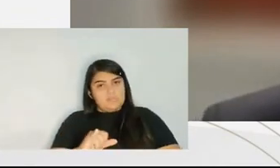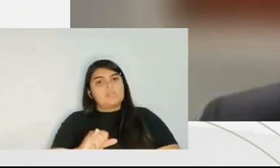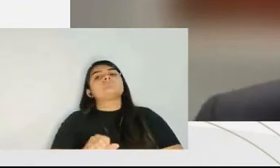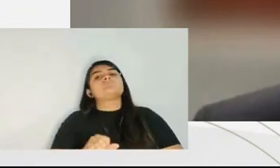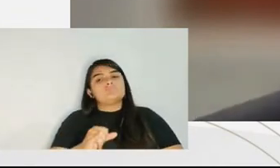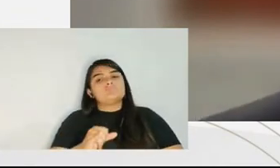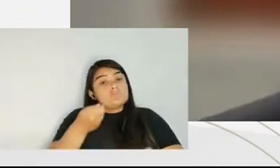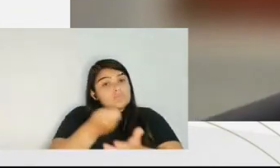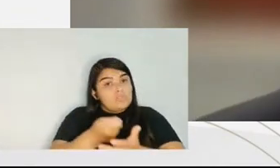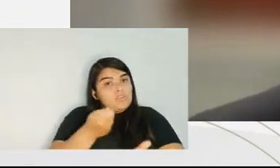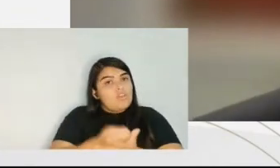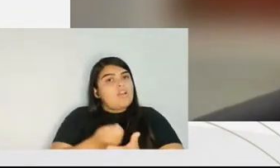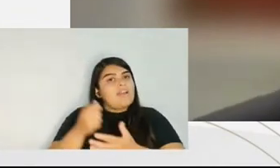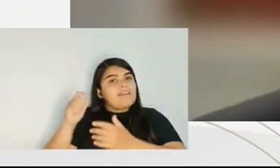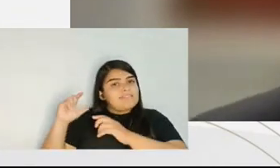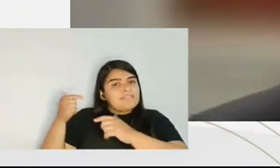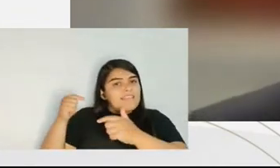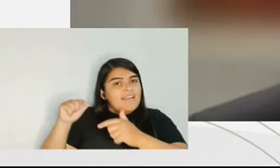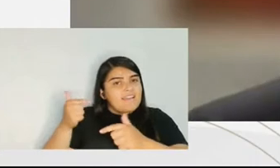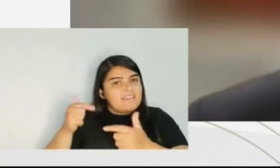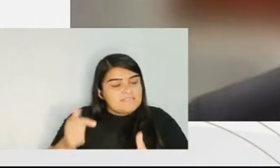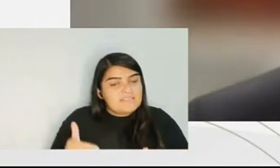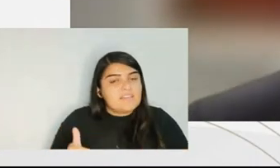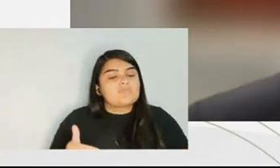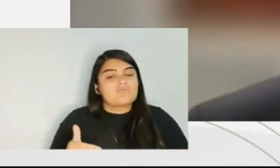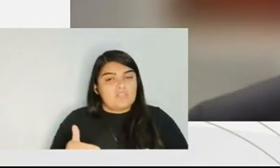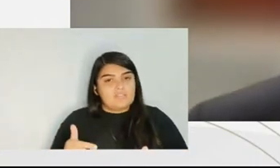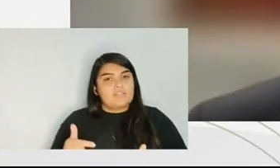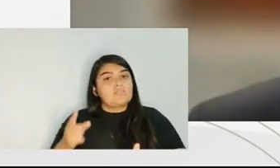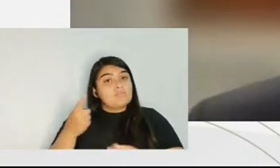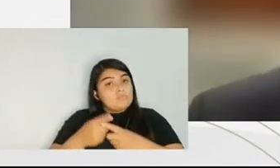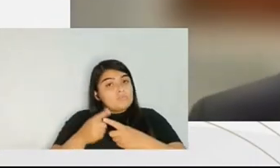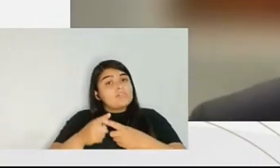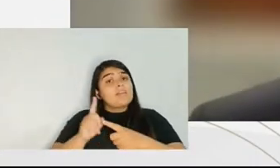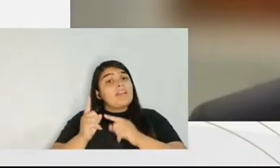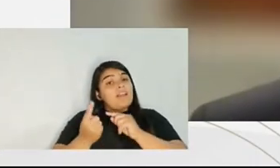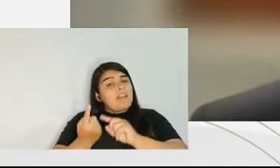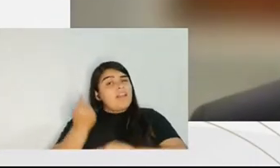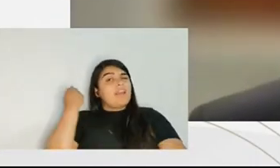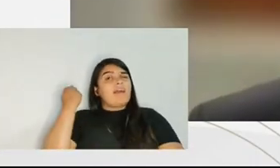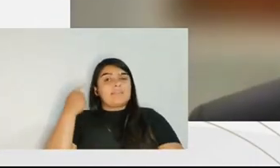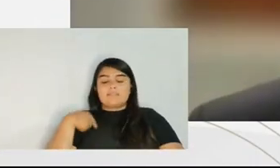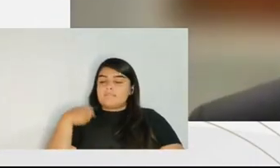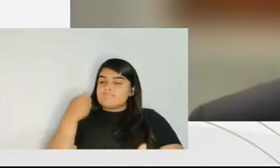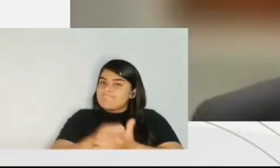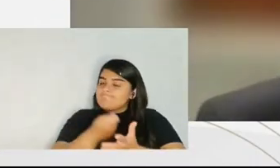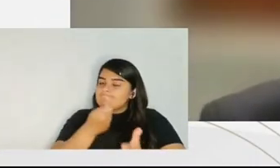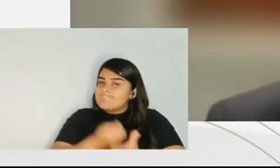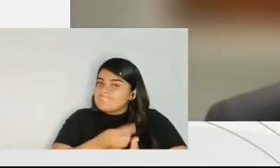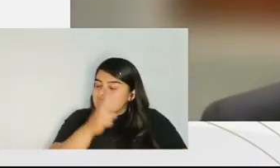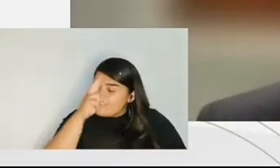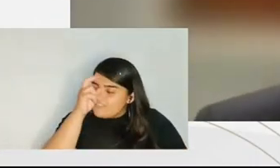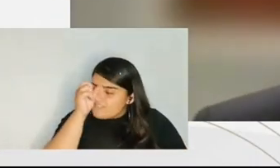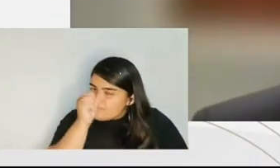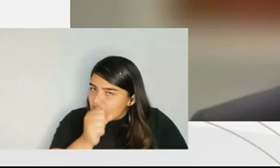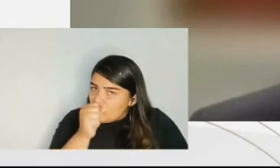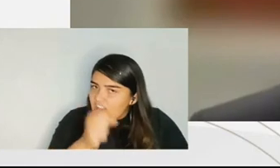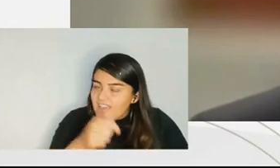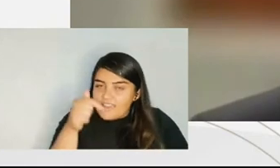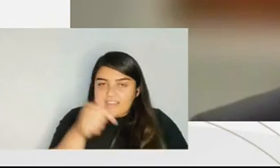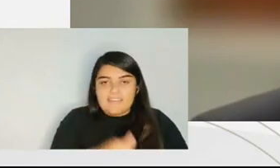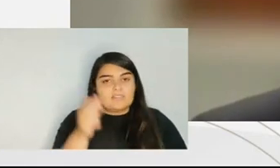there is a pressure to avoid a full trial. Because there are